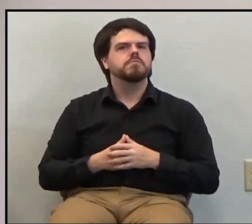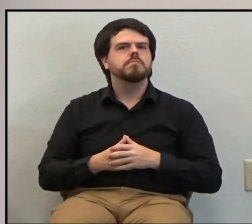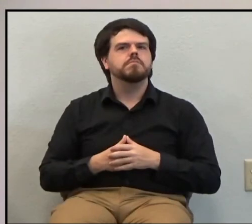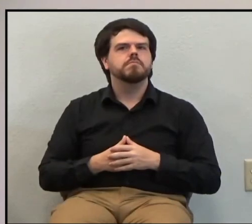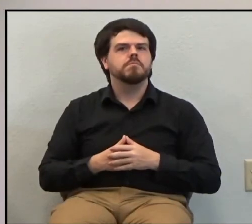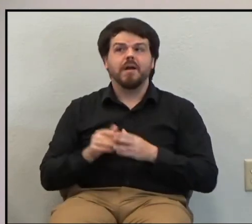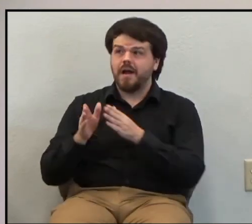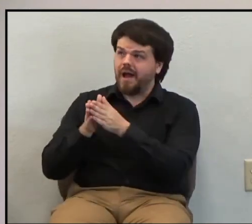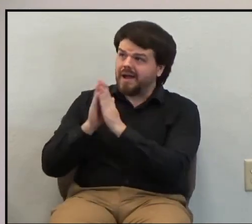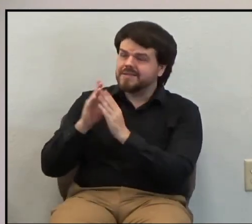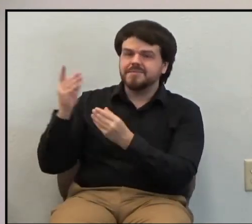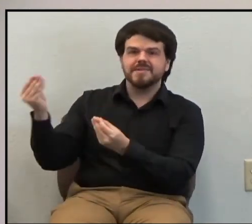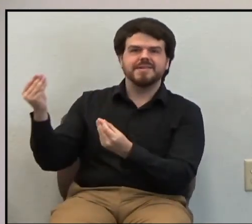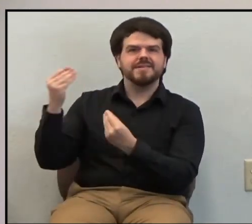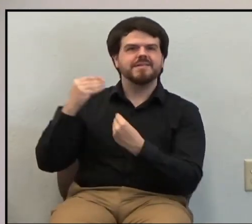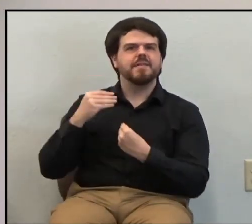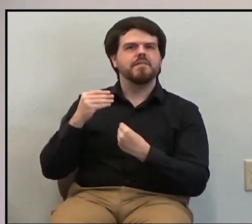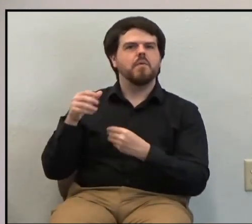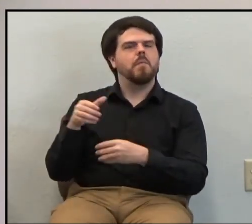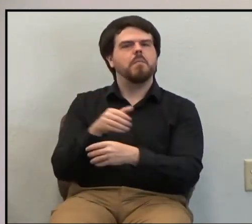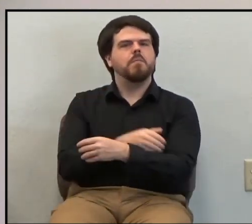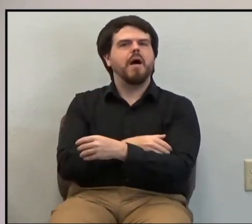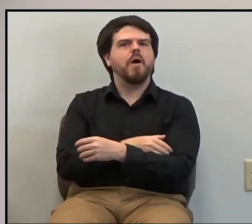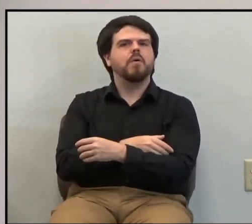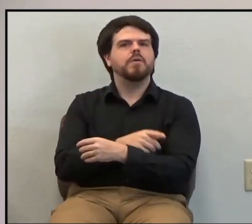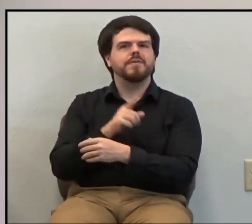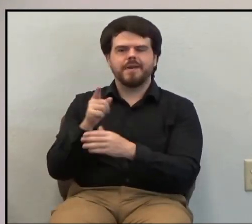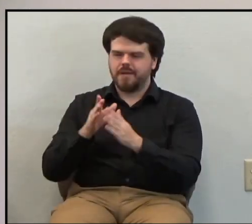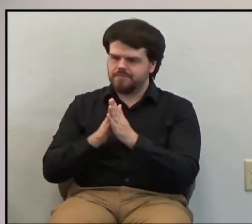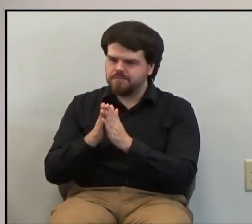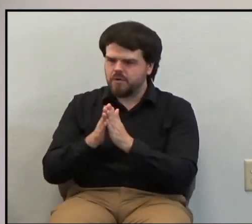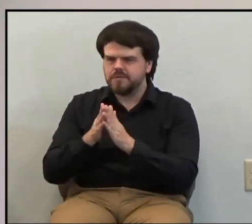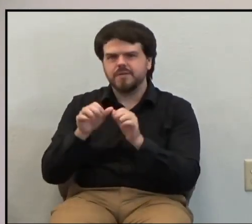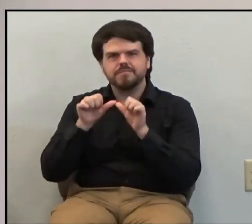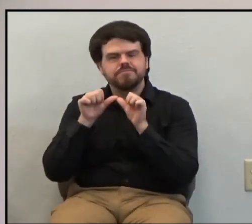Ask him to give you power and perseverance